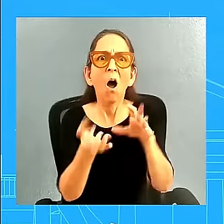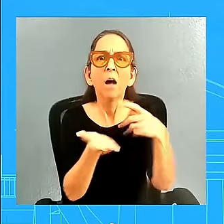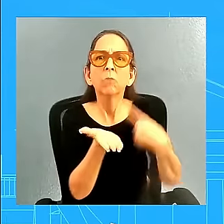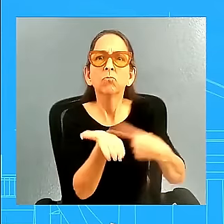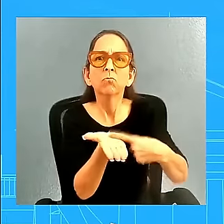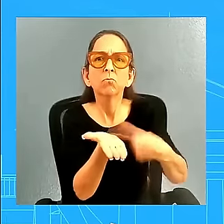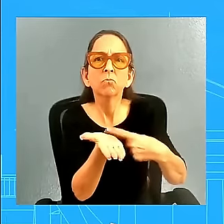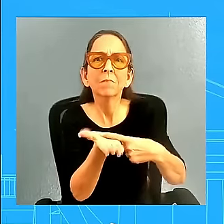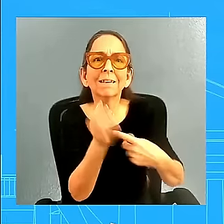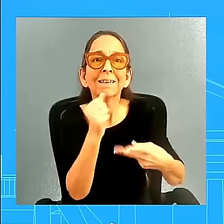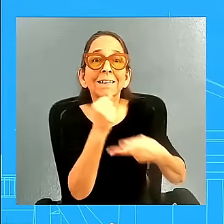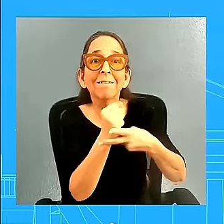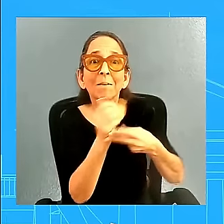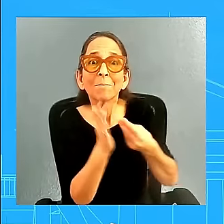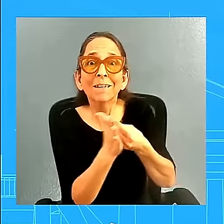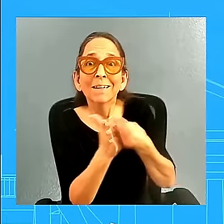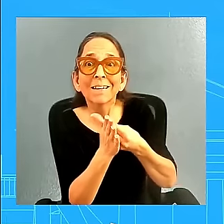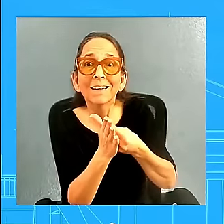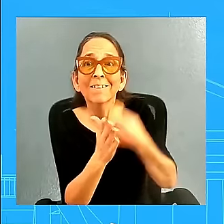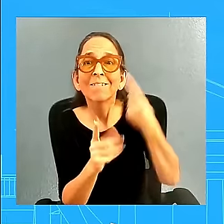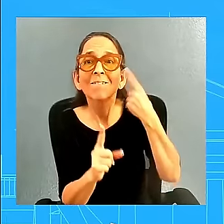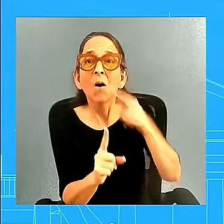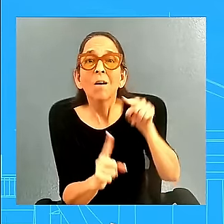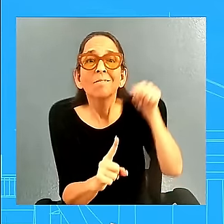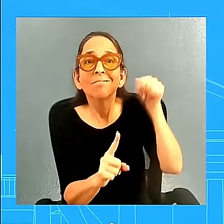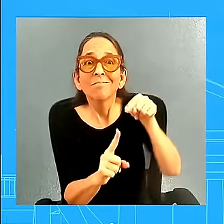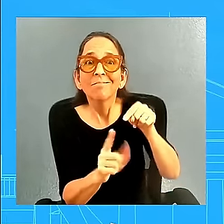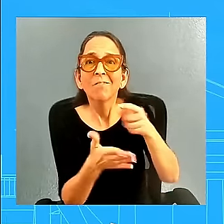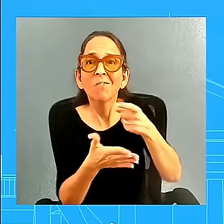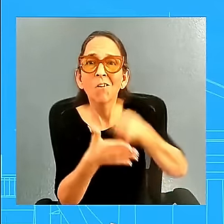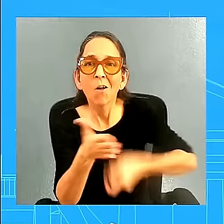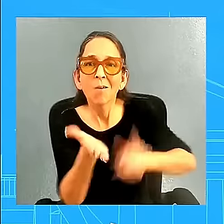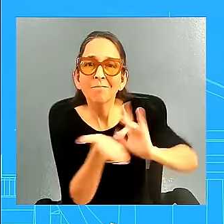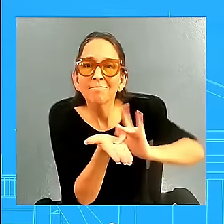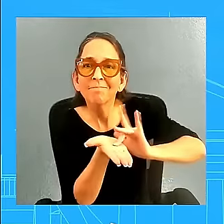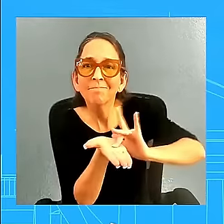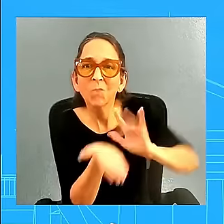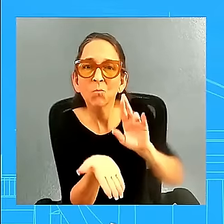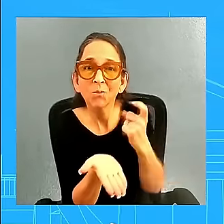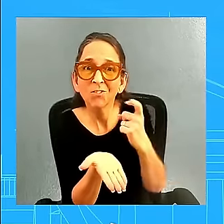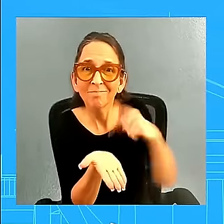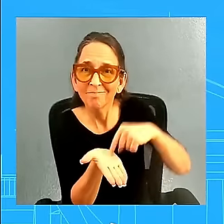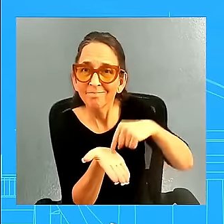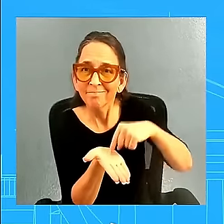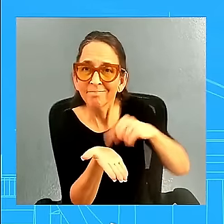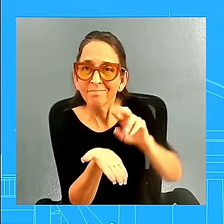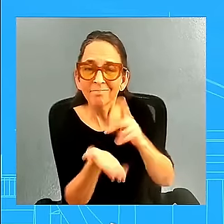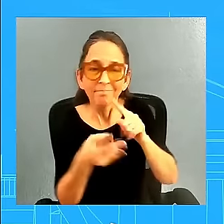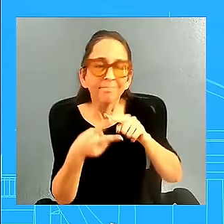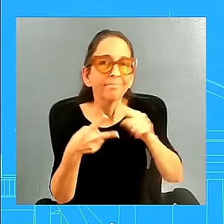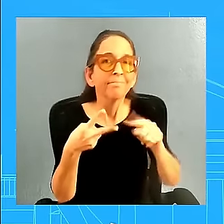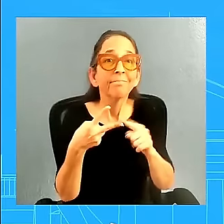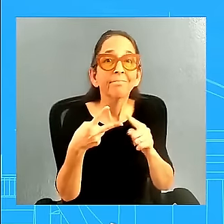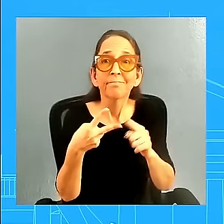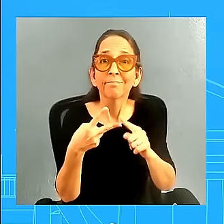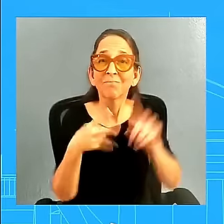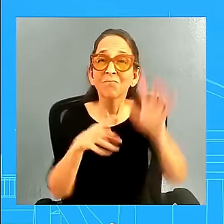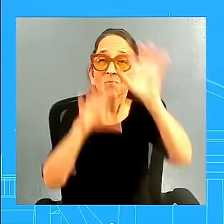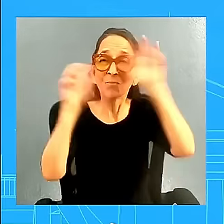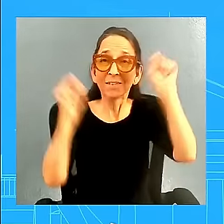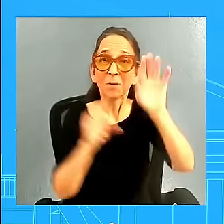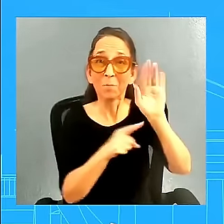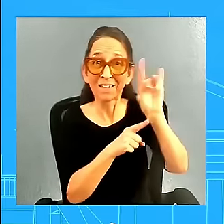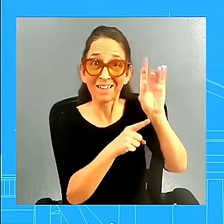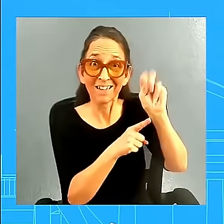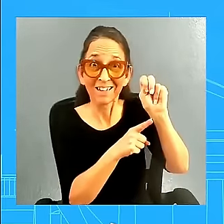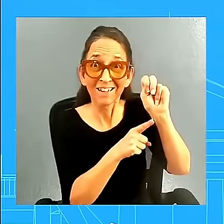Hampshire event. Another one, Biden and Bernie Sanders highlight lower prescription drug costs in New Hampshire. That is important. The president wanted to